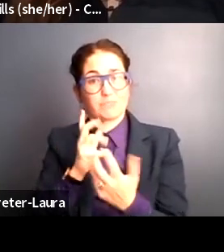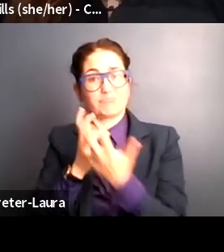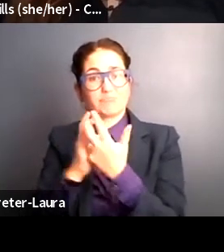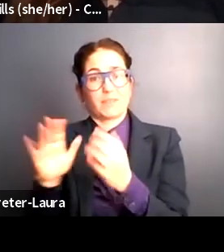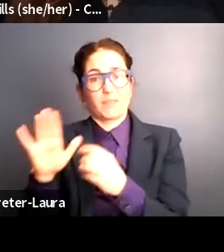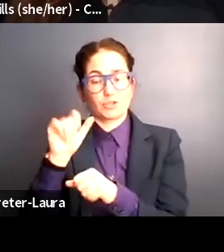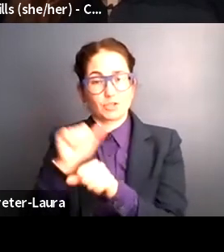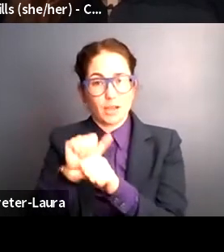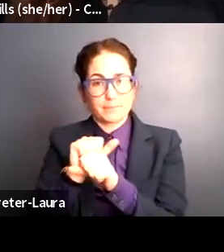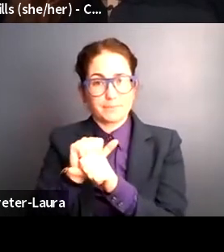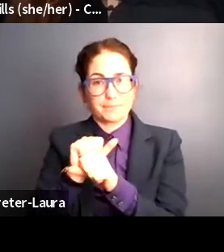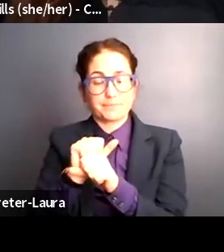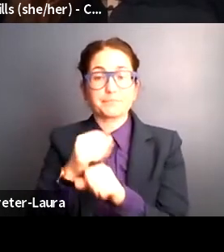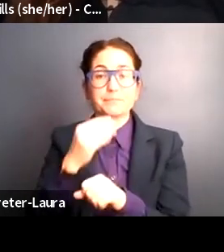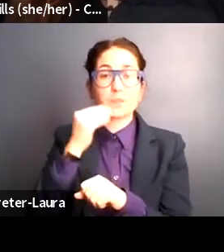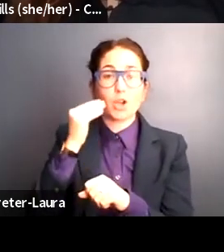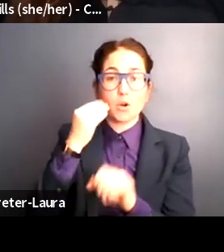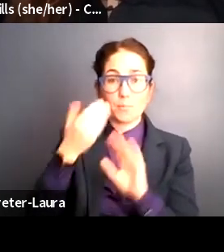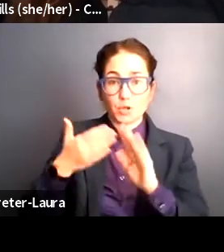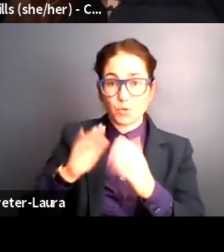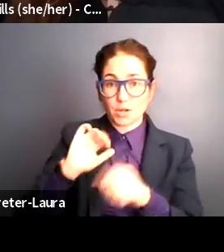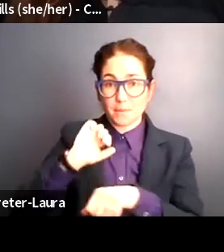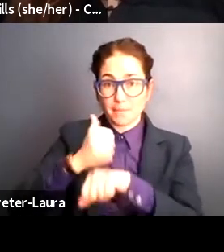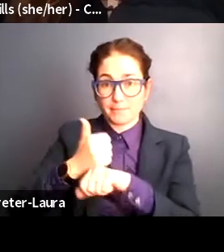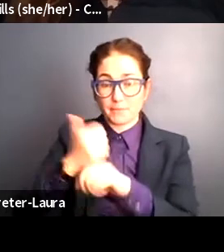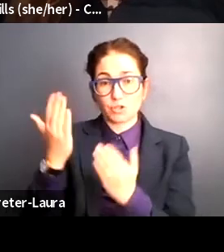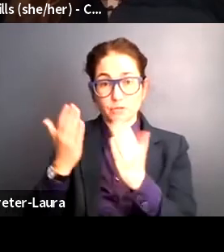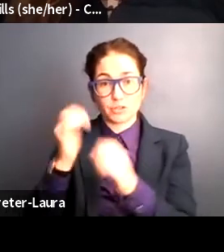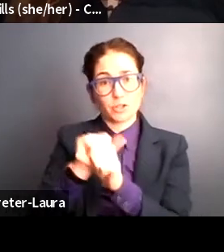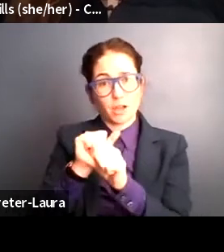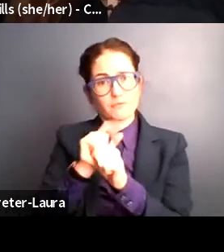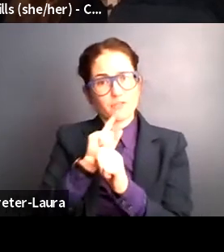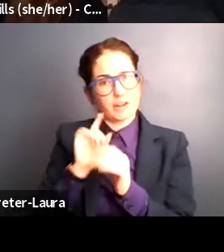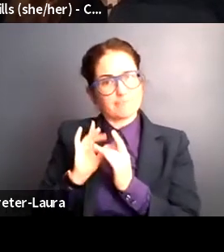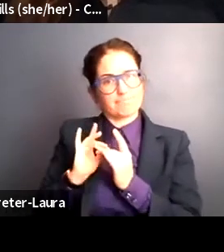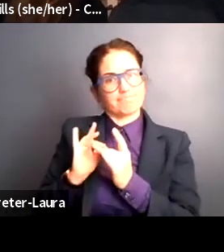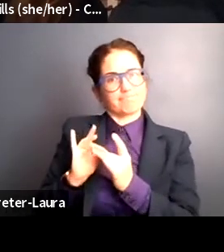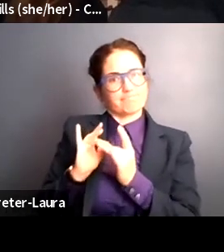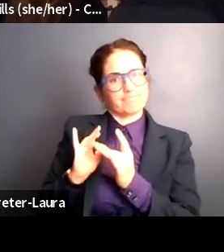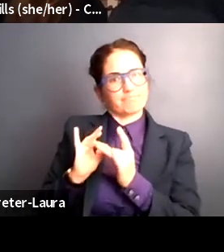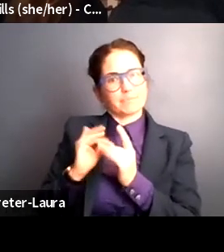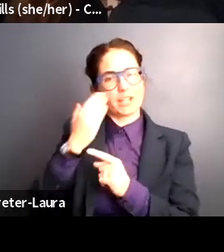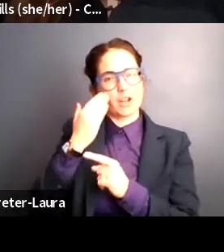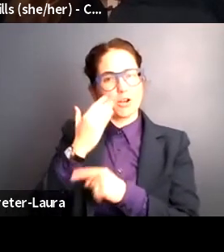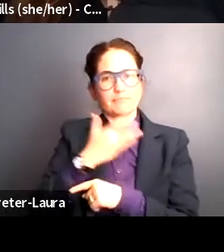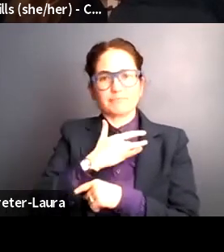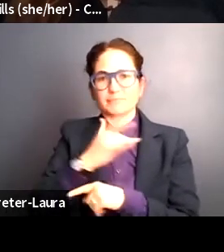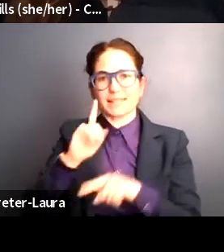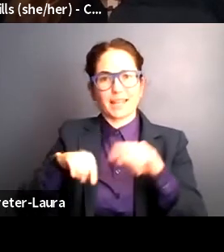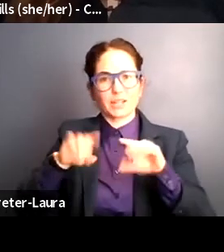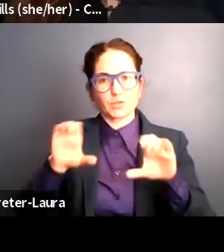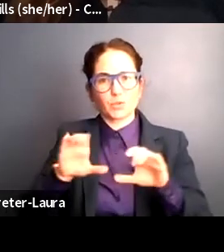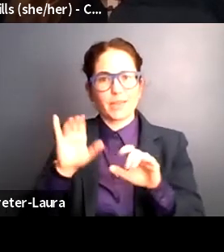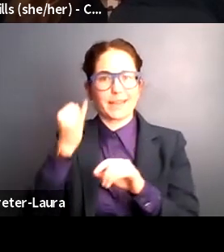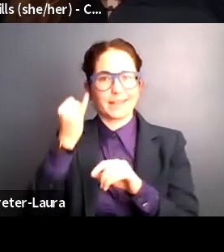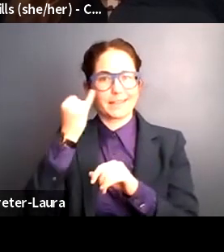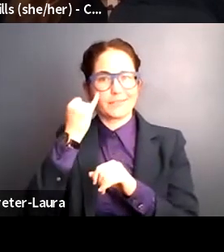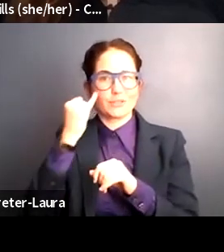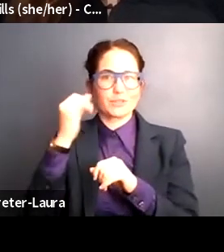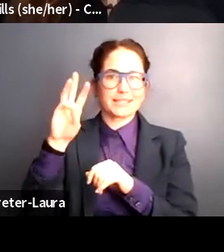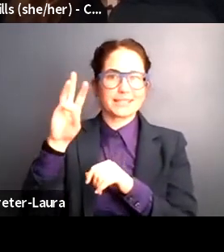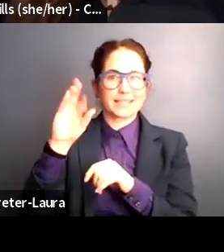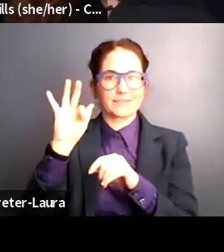Home and community-based service jobs are intimate jobs, jobs that cannot often be performed when you're six feet away.